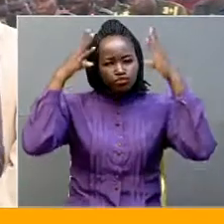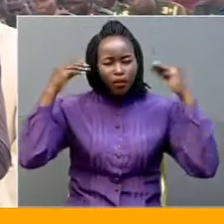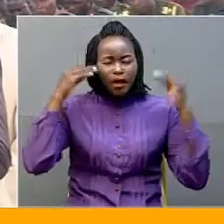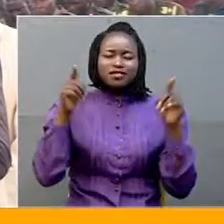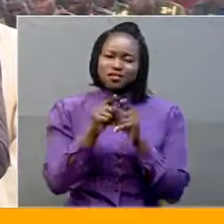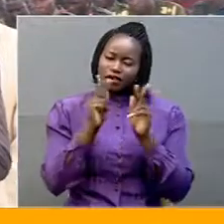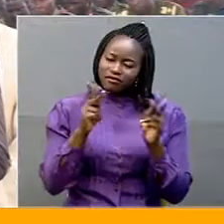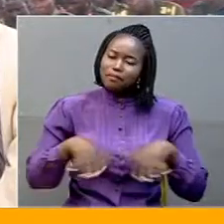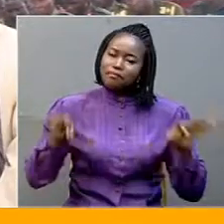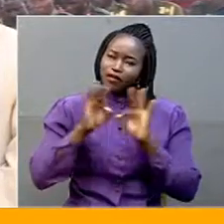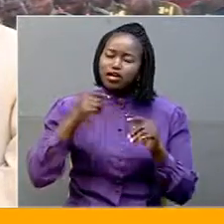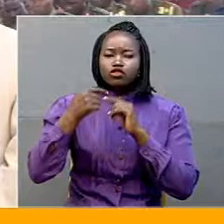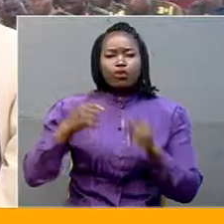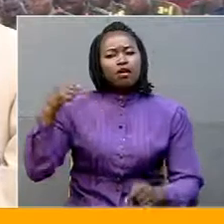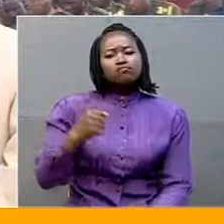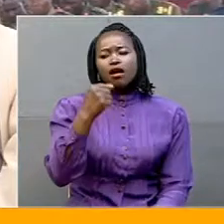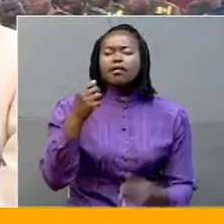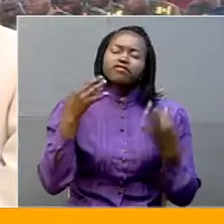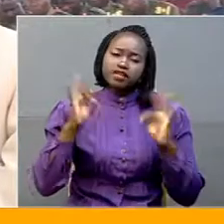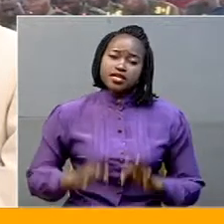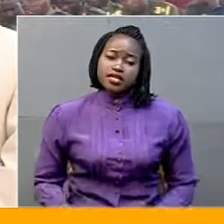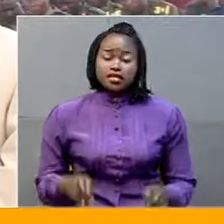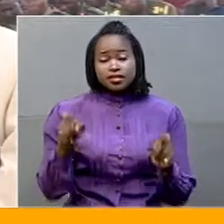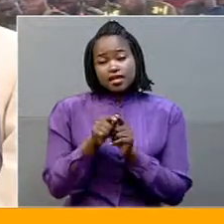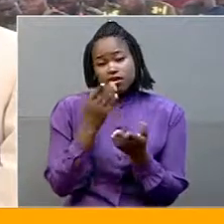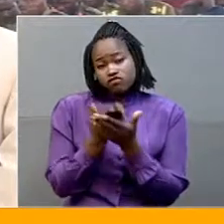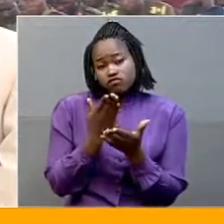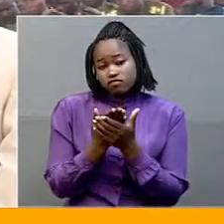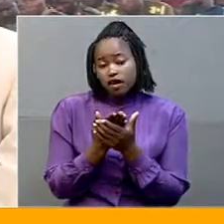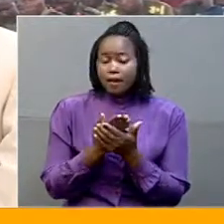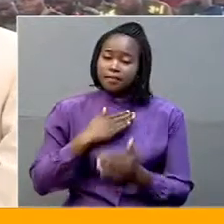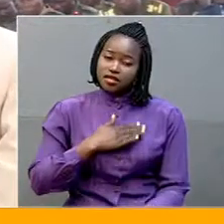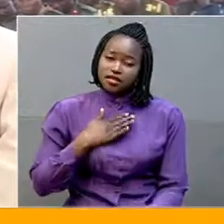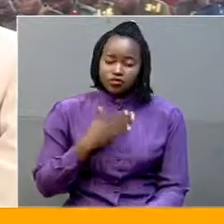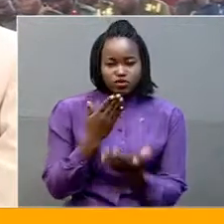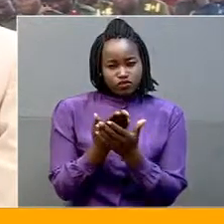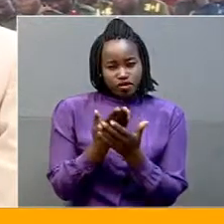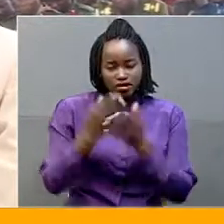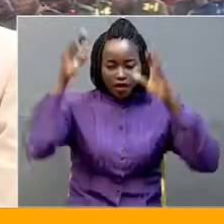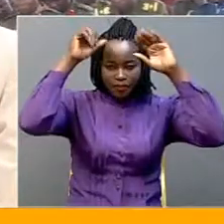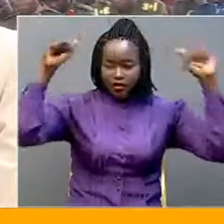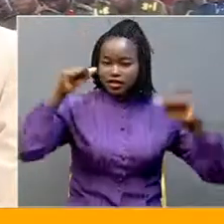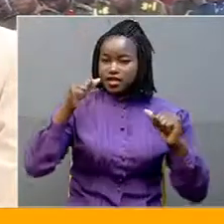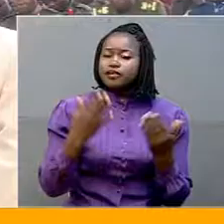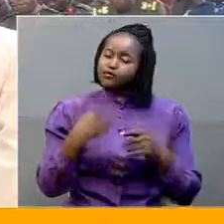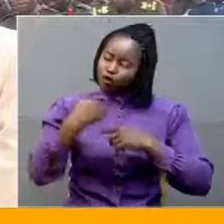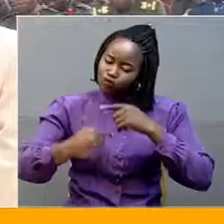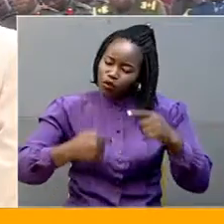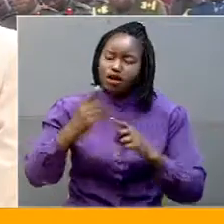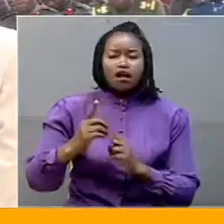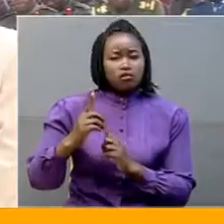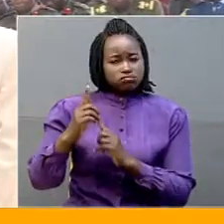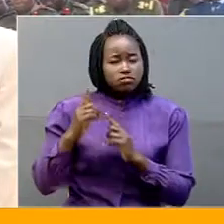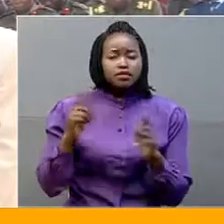and mr president kindly we request from you go ahead double that